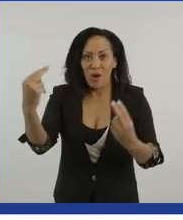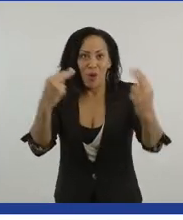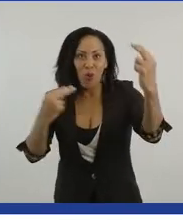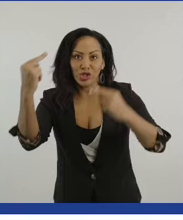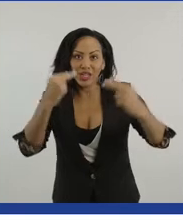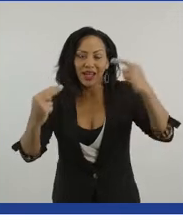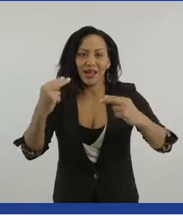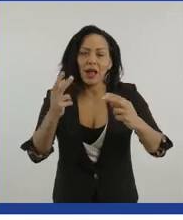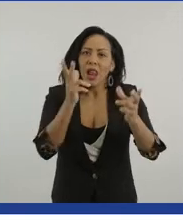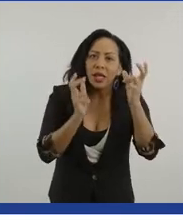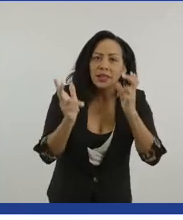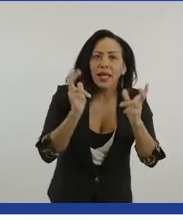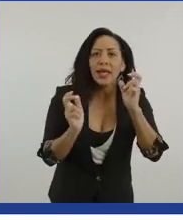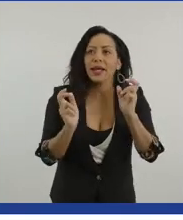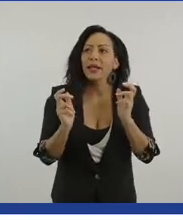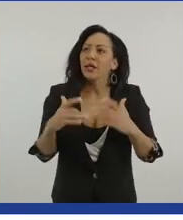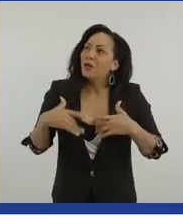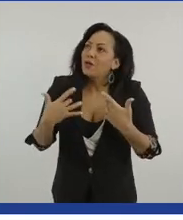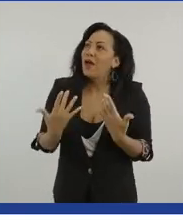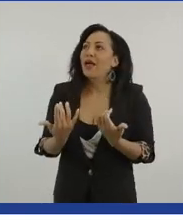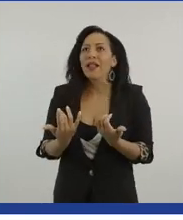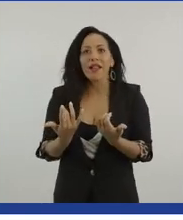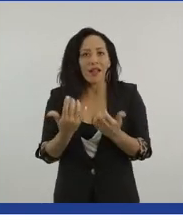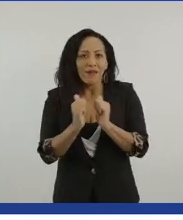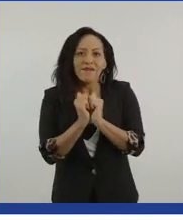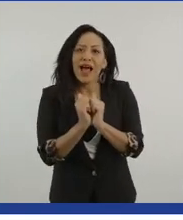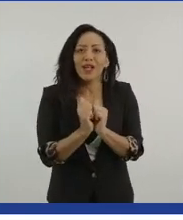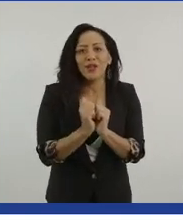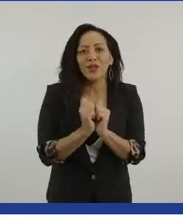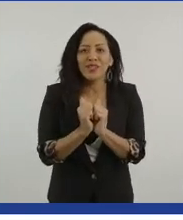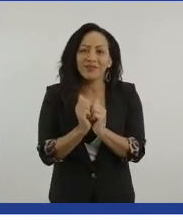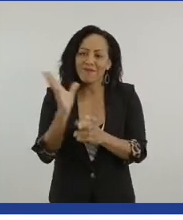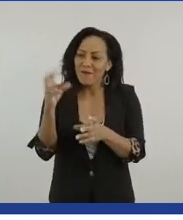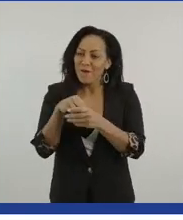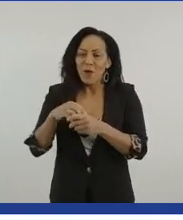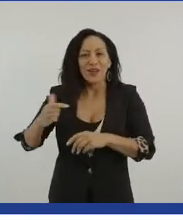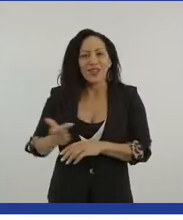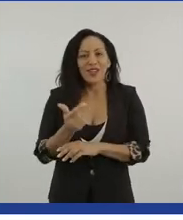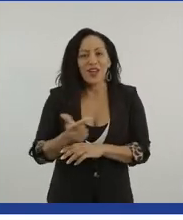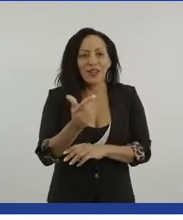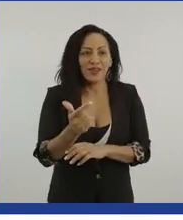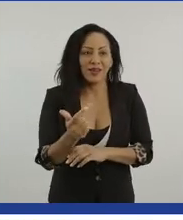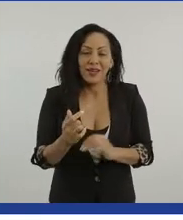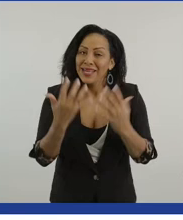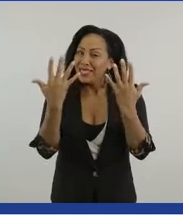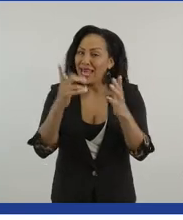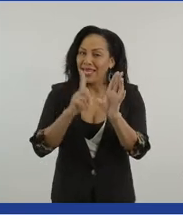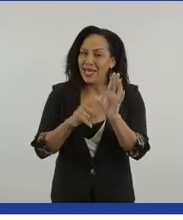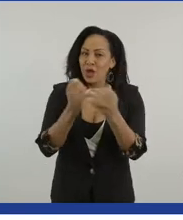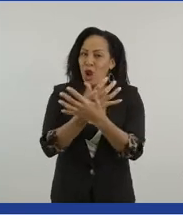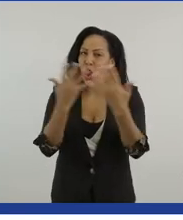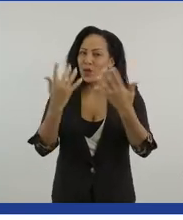listening, that you feel valued and feel part of the journey. And like I say, 10 years, a lot has happened.